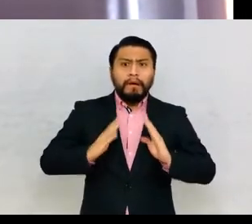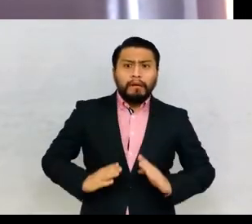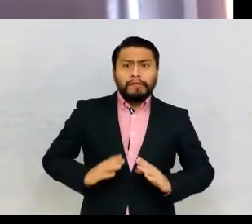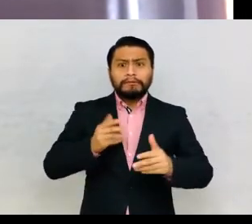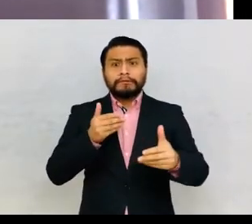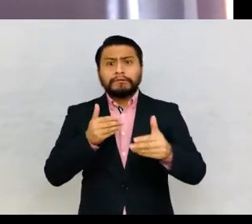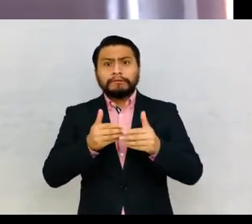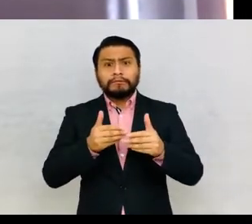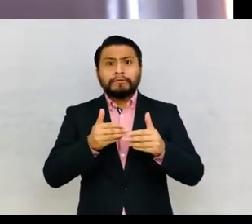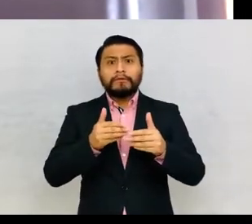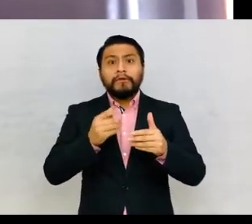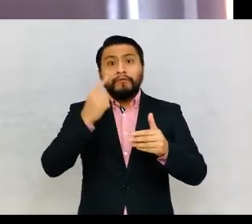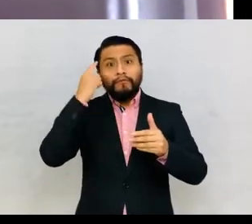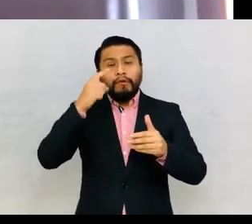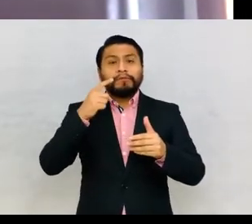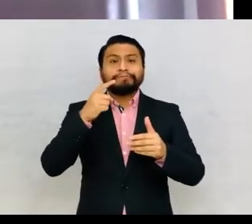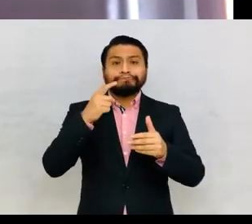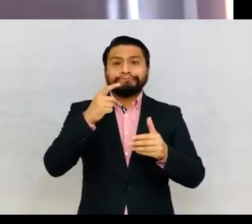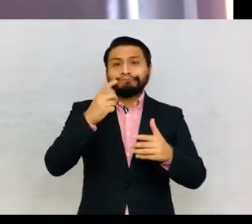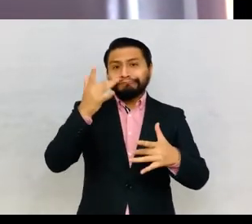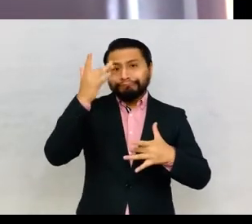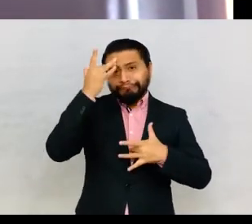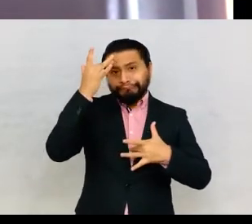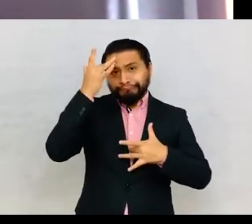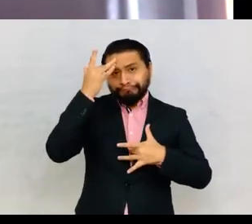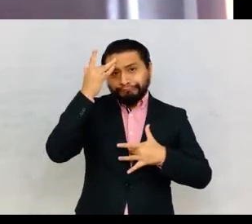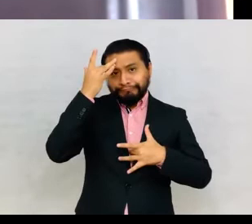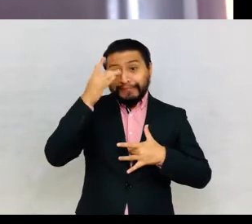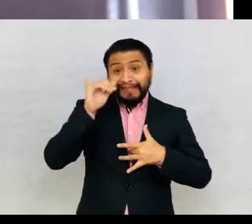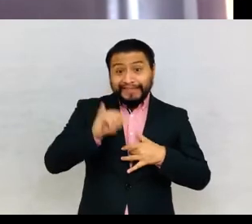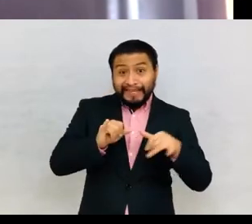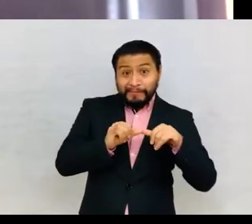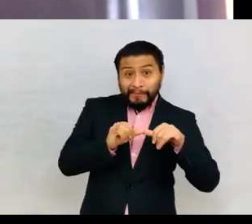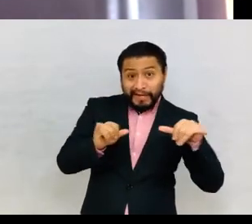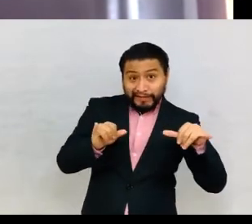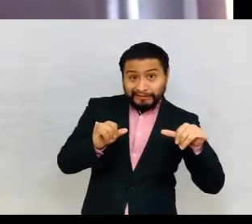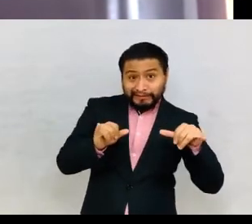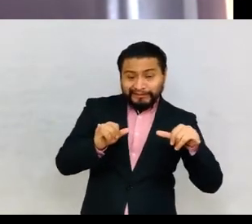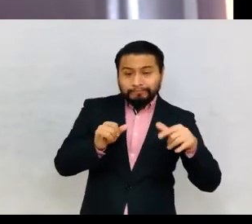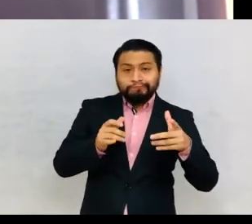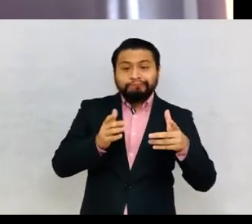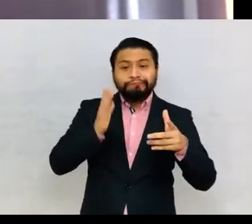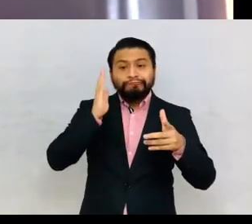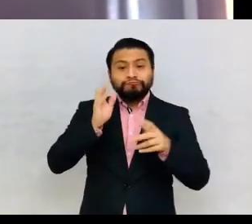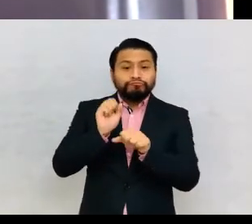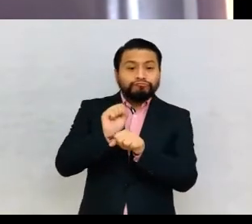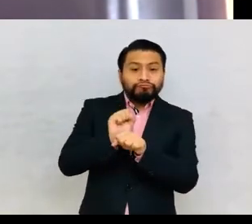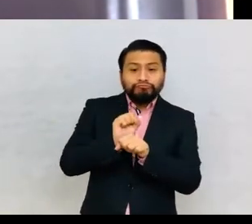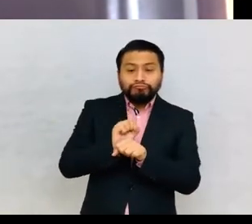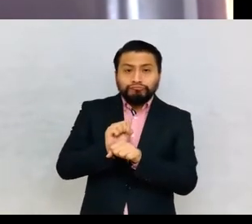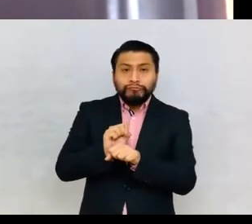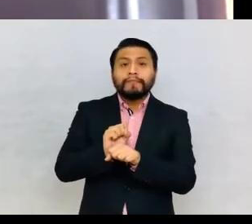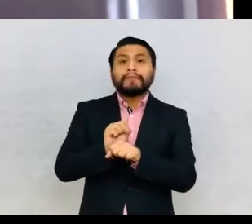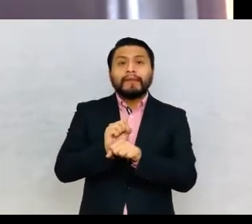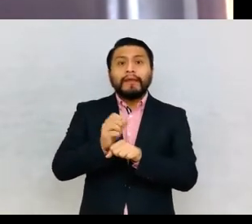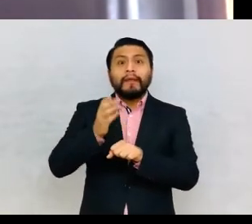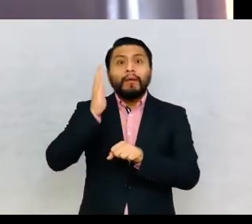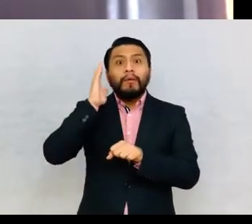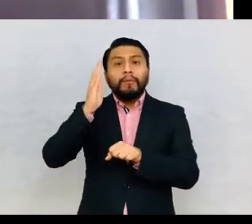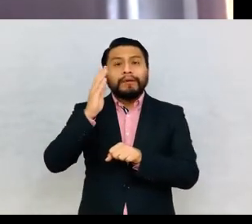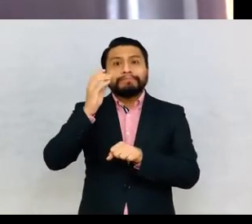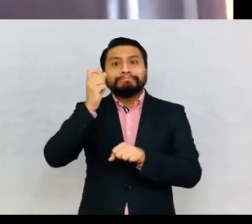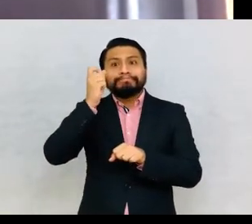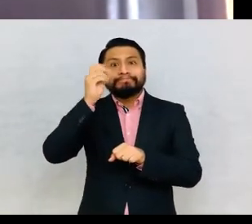from pathological states. These measurement practices implied the creation of precision